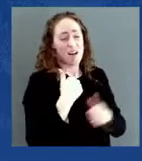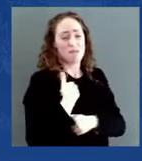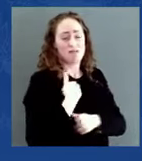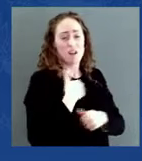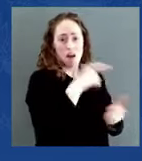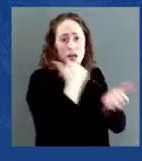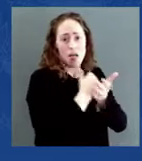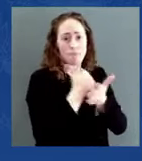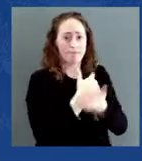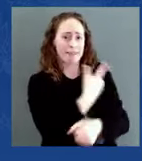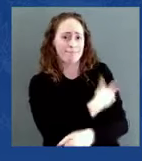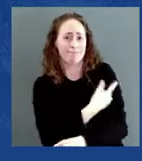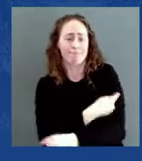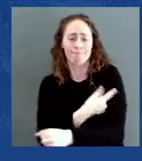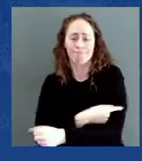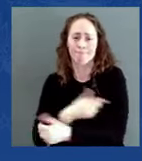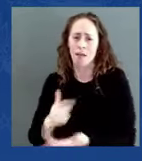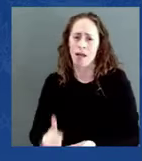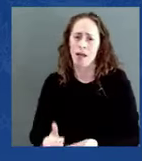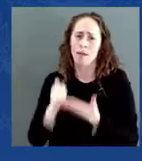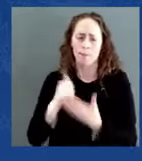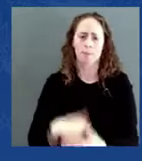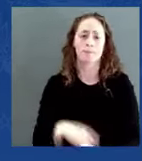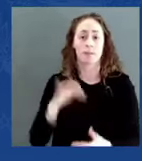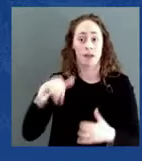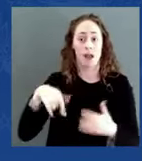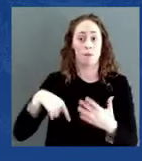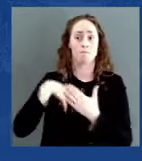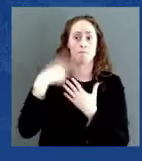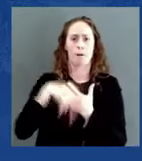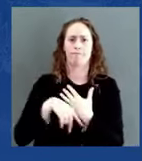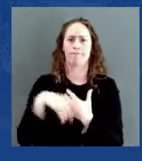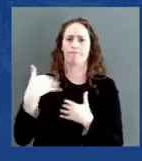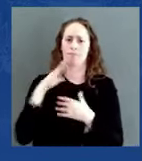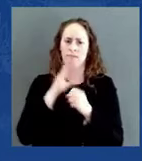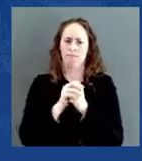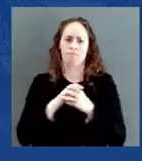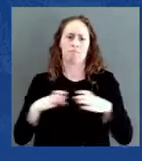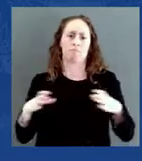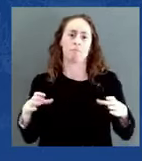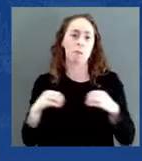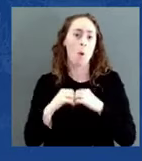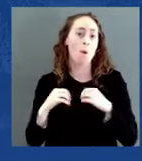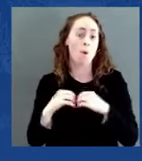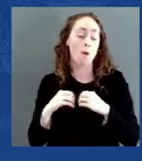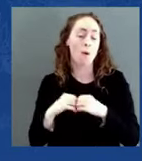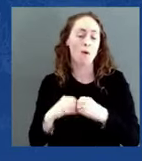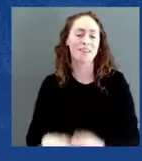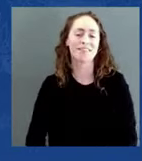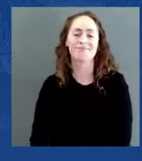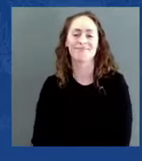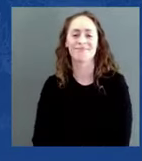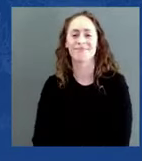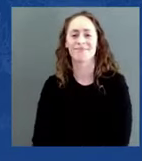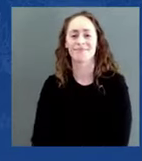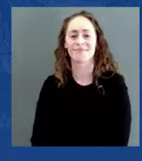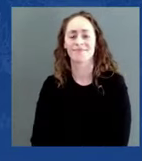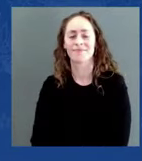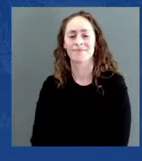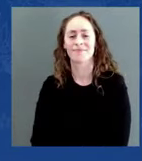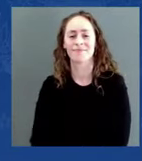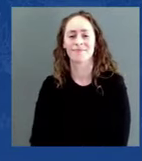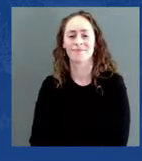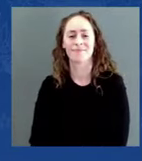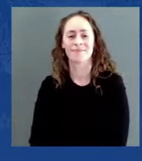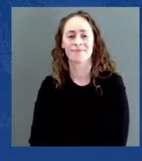We know parents of children under the age of five are wondering when the vaccine will be available for the little ones. That's the question I most get often asked now